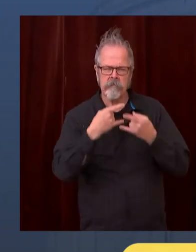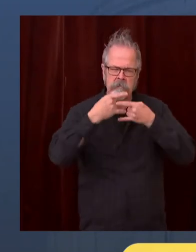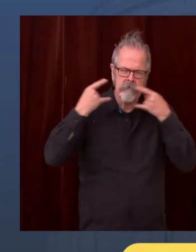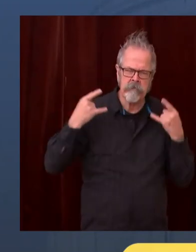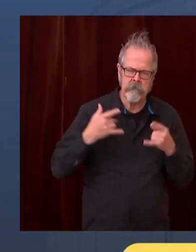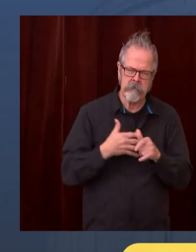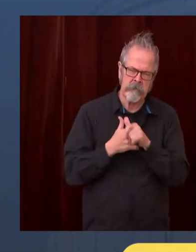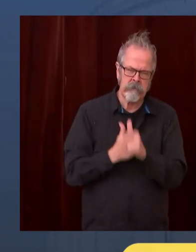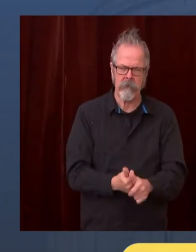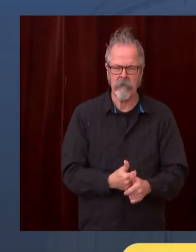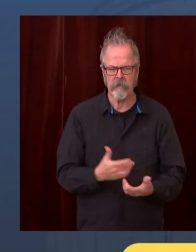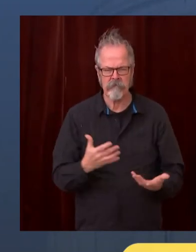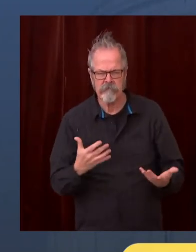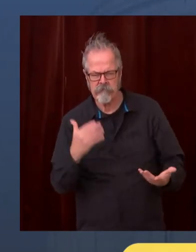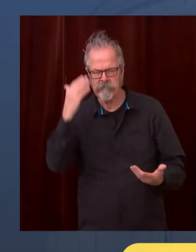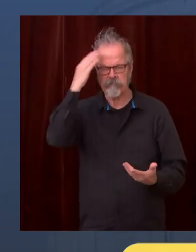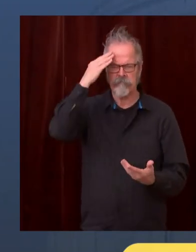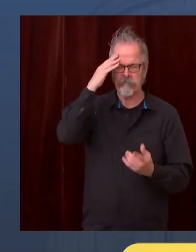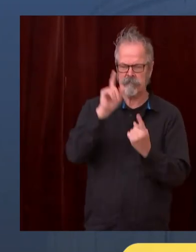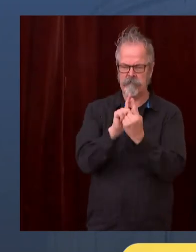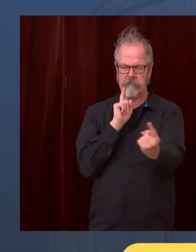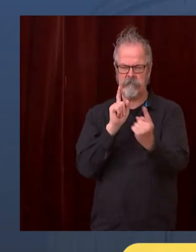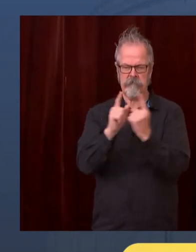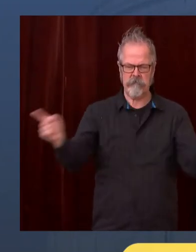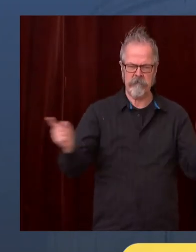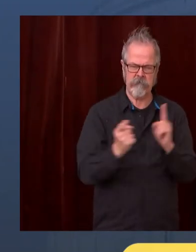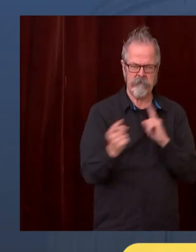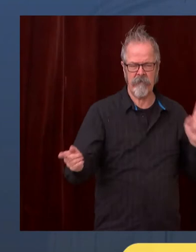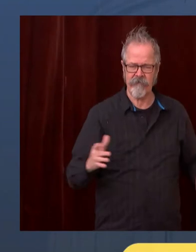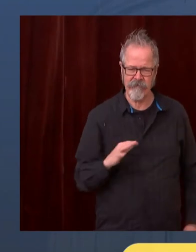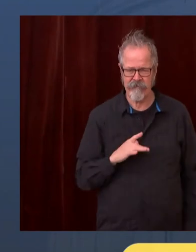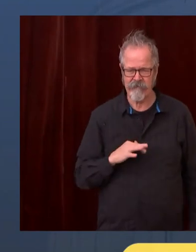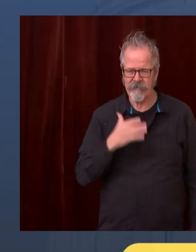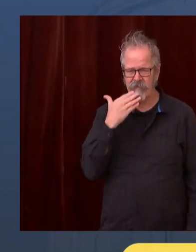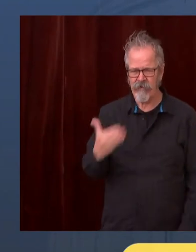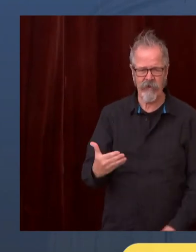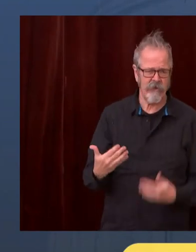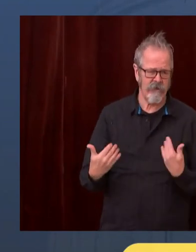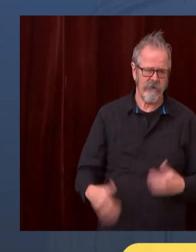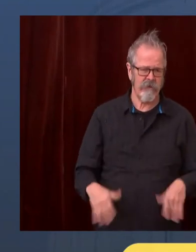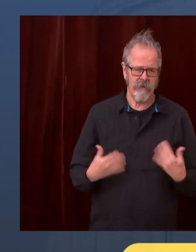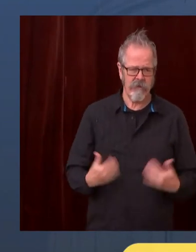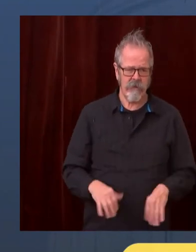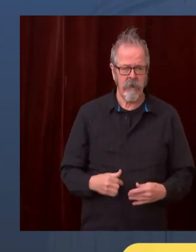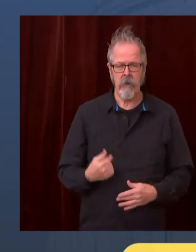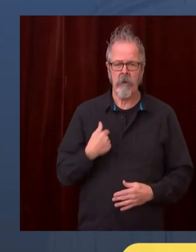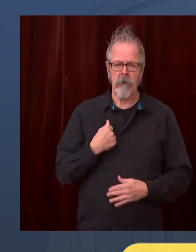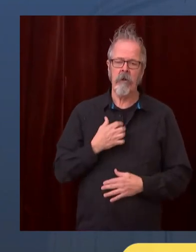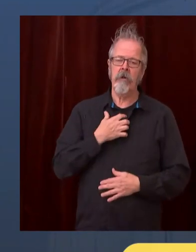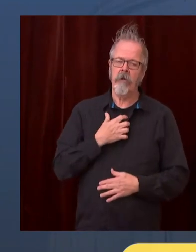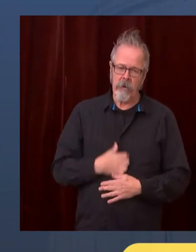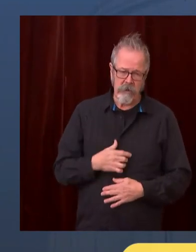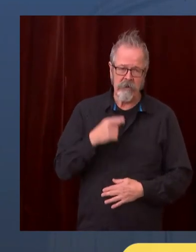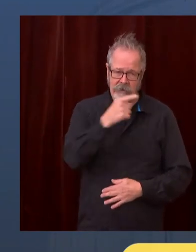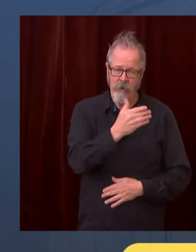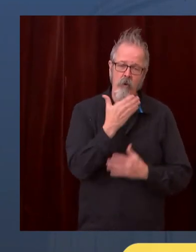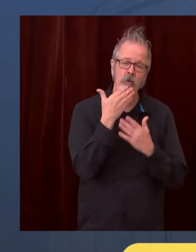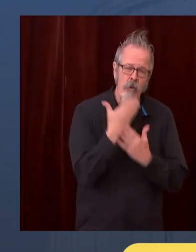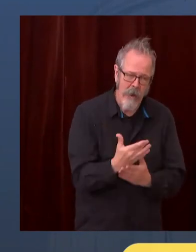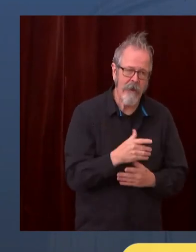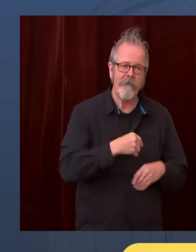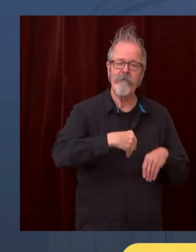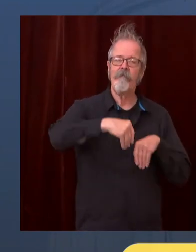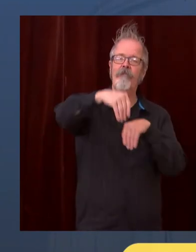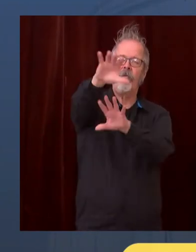So I wish him well. He's had an incredible run here, and listen, I can't overstate how lucky we are to have Dr. Shaw. To have a